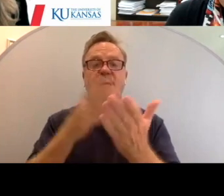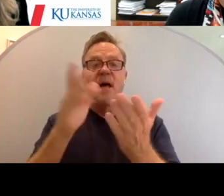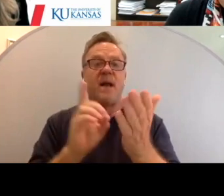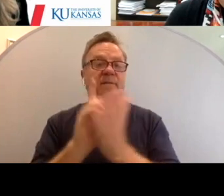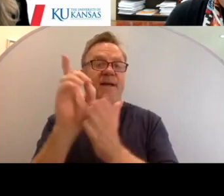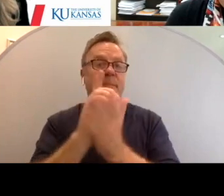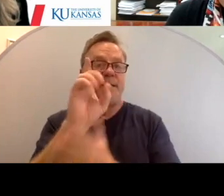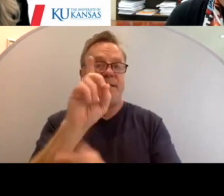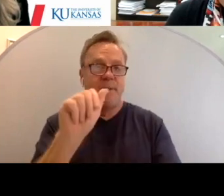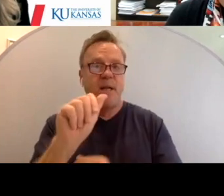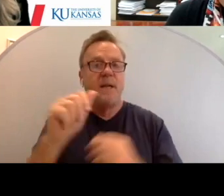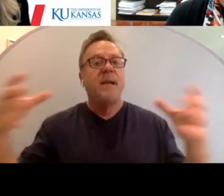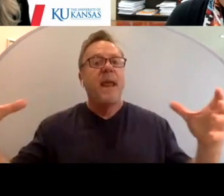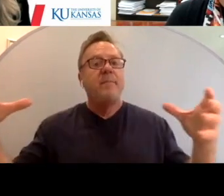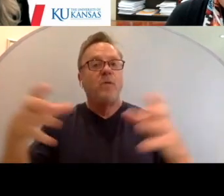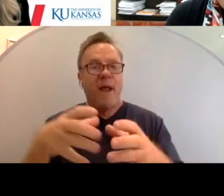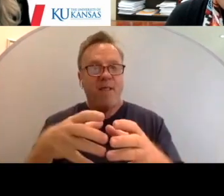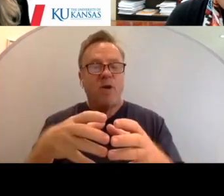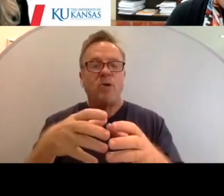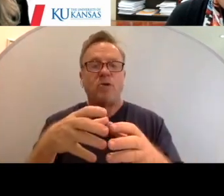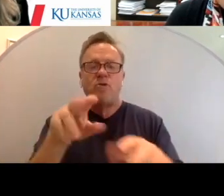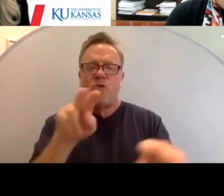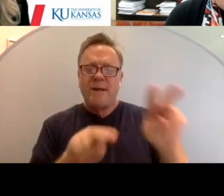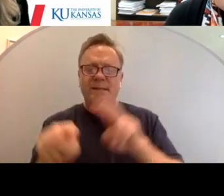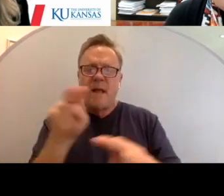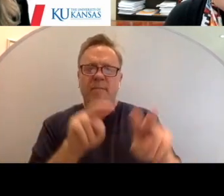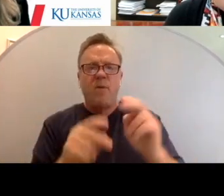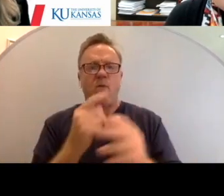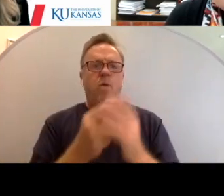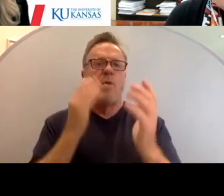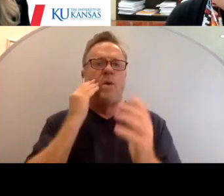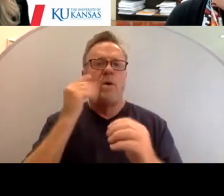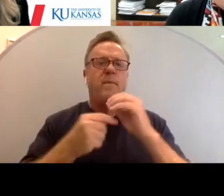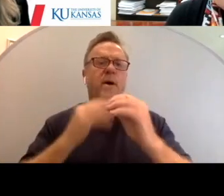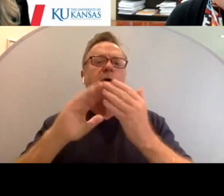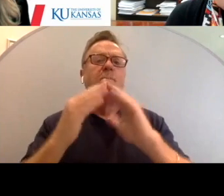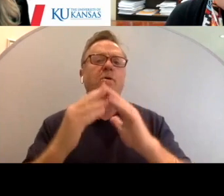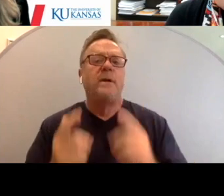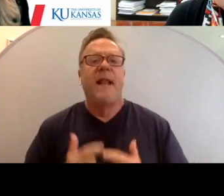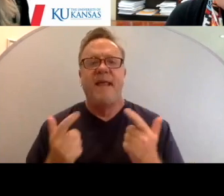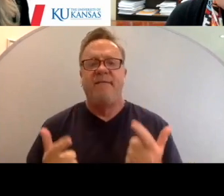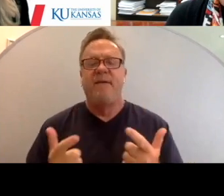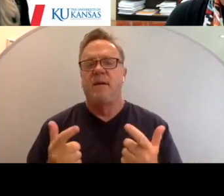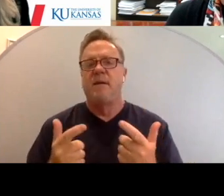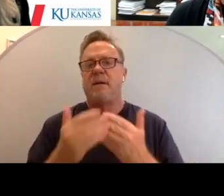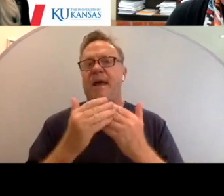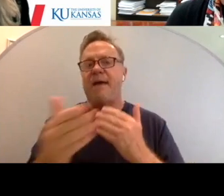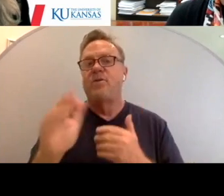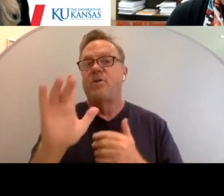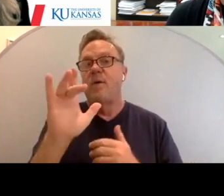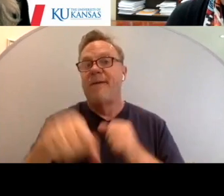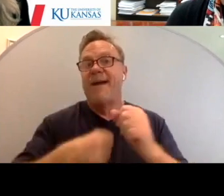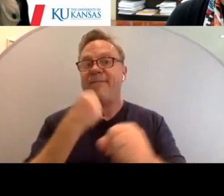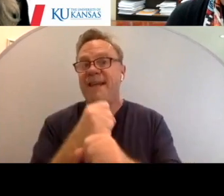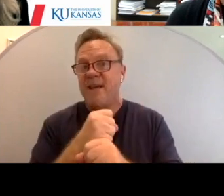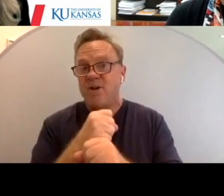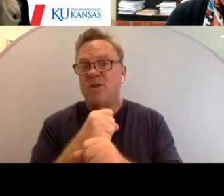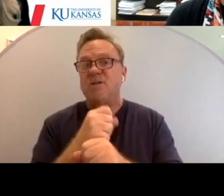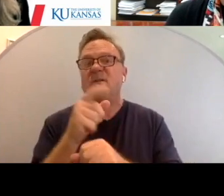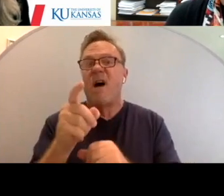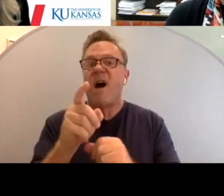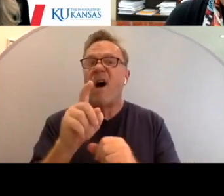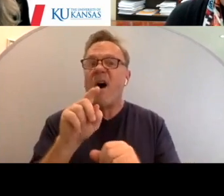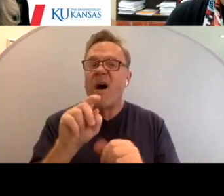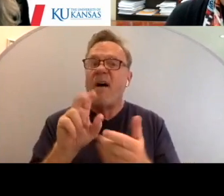came together to examine what do we know about community living after 25 years of investments